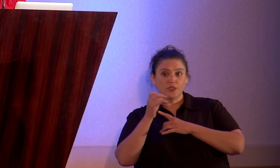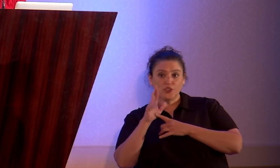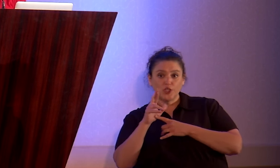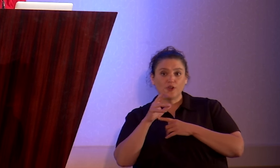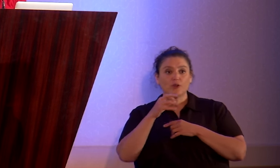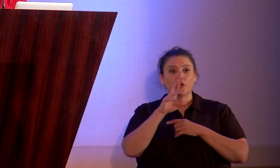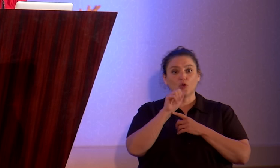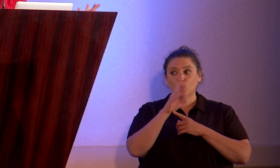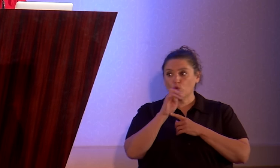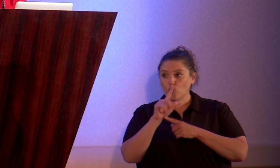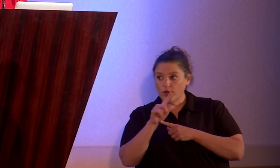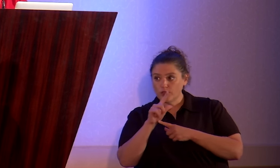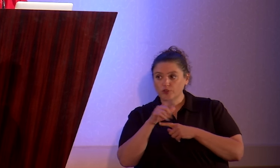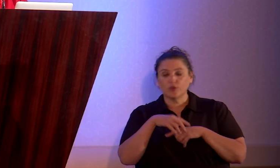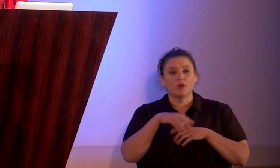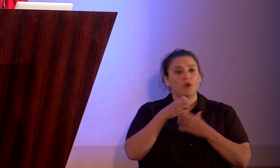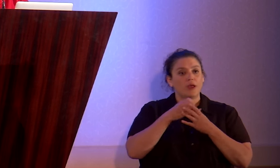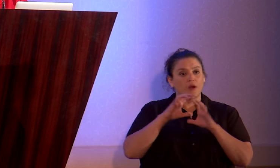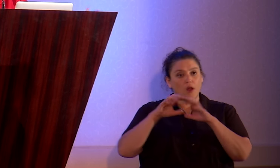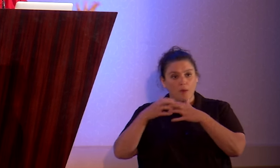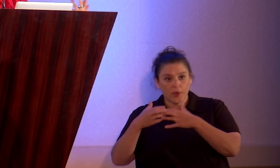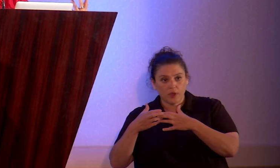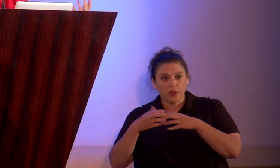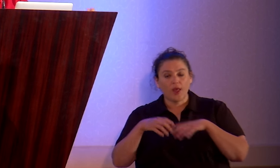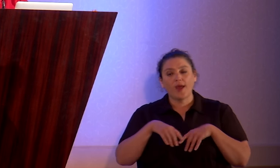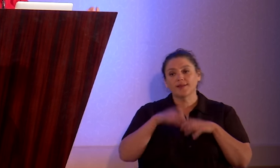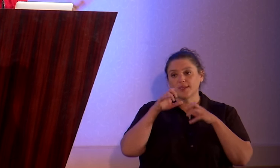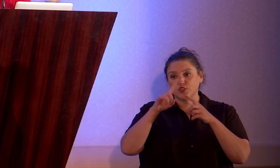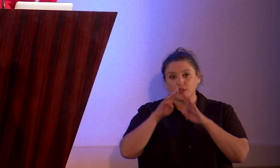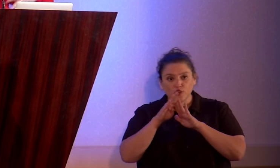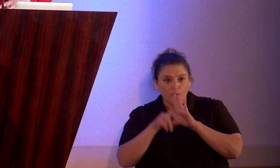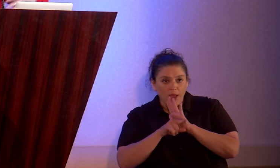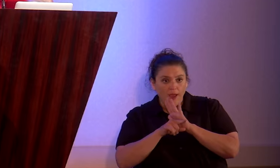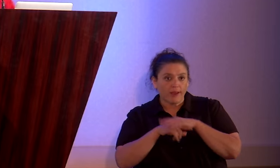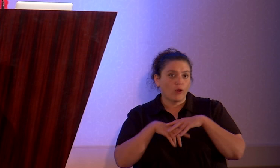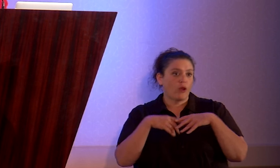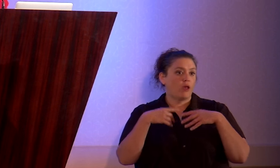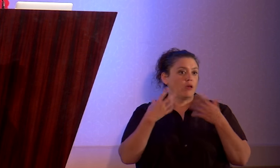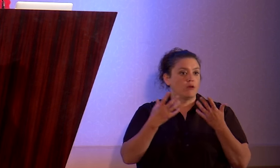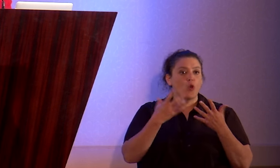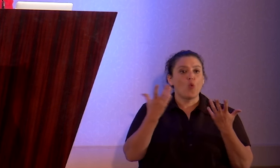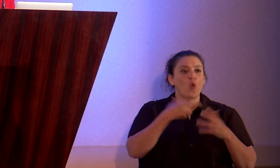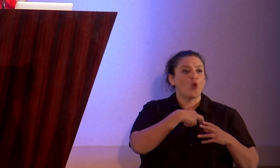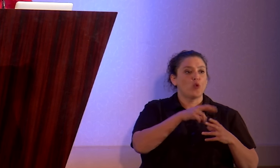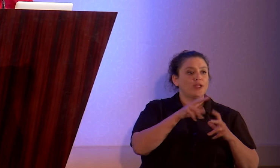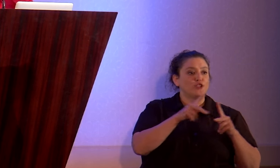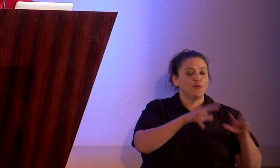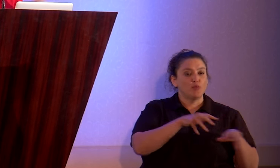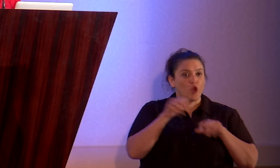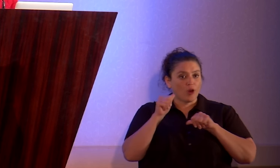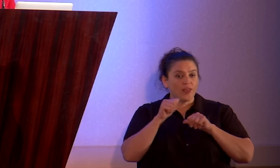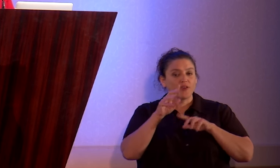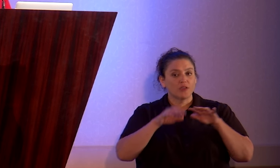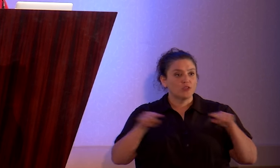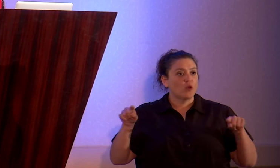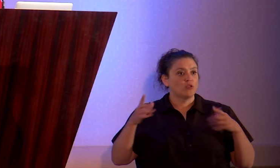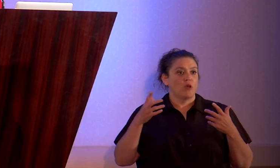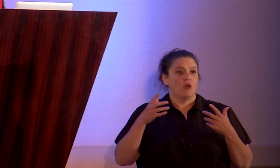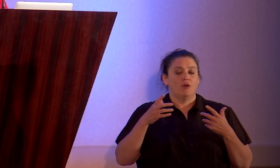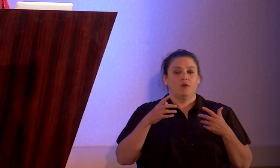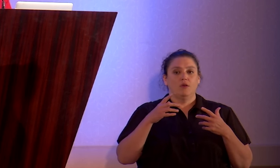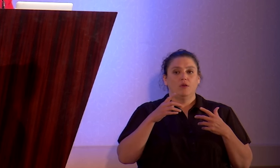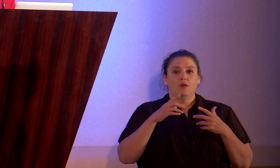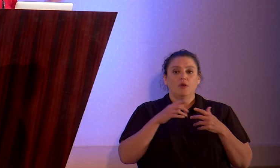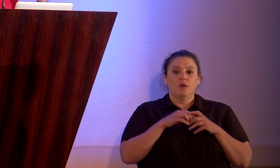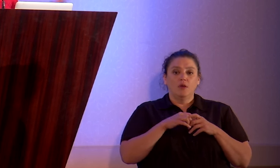diversity, diversity of economic class, educational backgrounds, what religion people are leaving, and so on, is a huge